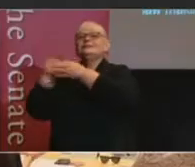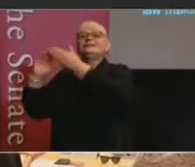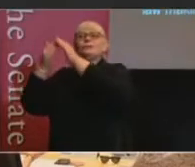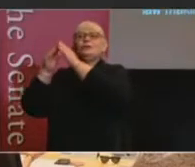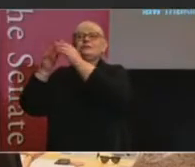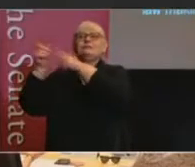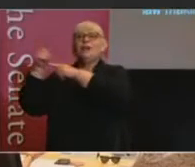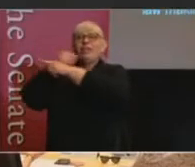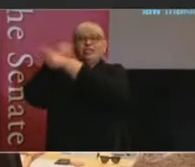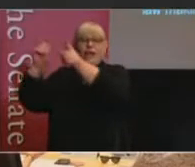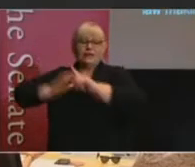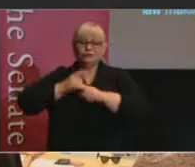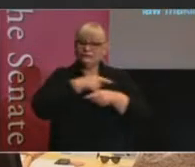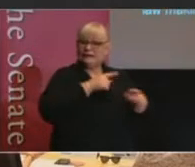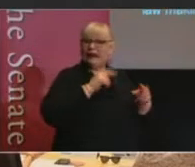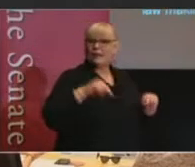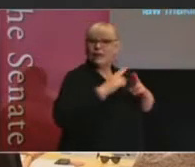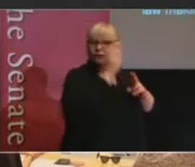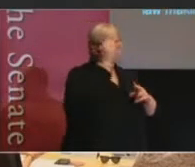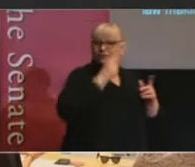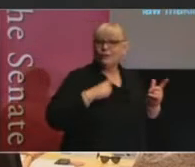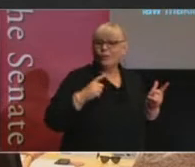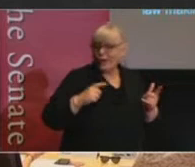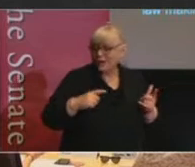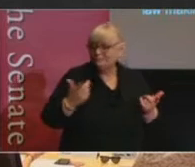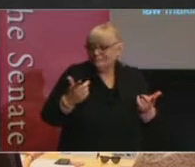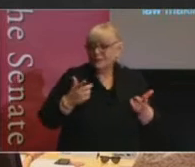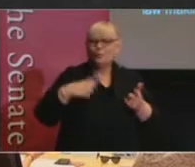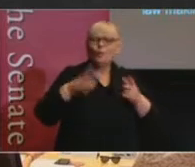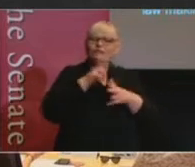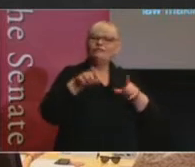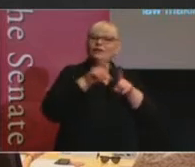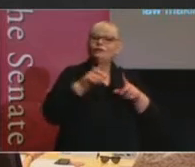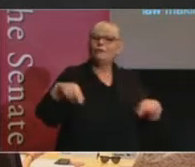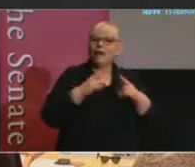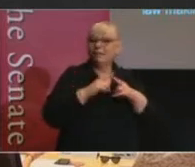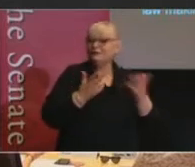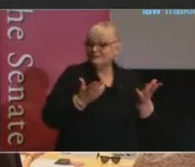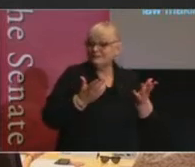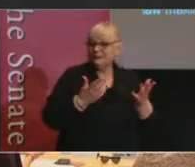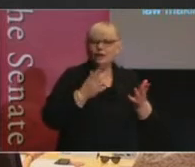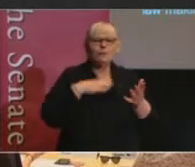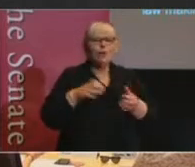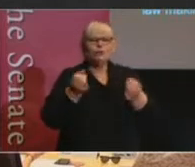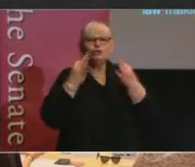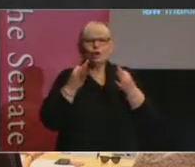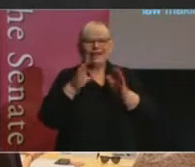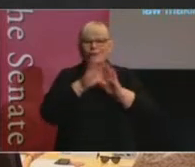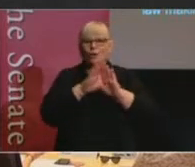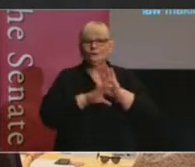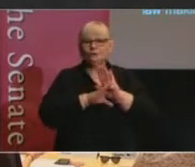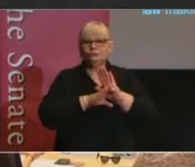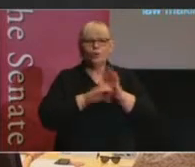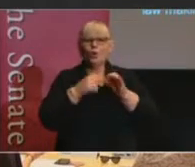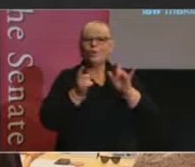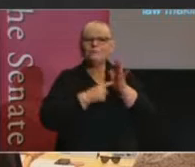parliamentary committees for a number of reasons. If we think about the federal parliament, one of those reasons is we don't have a constitutional bill